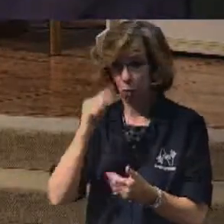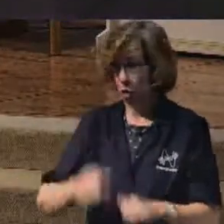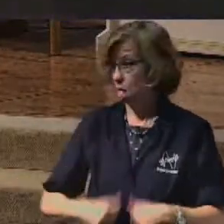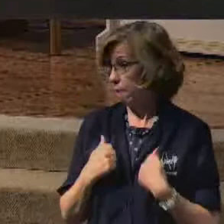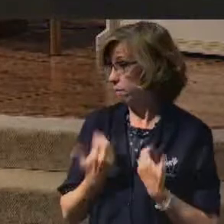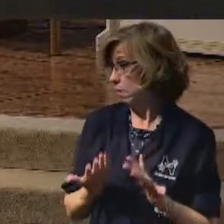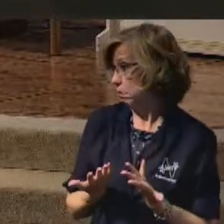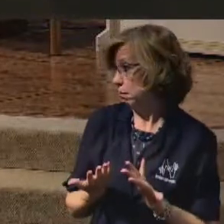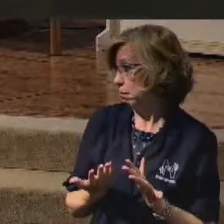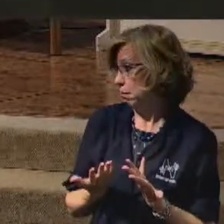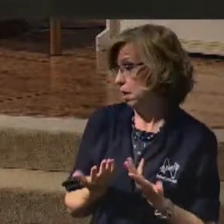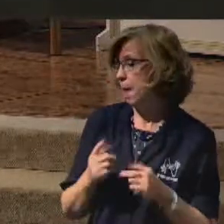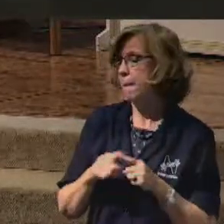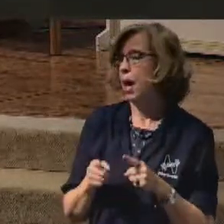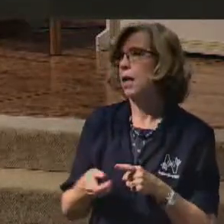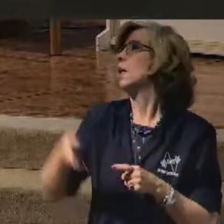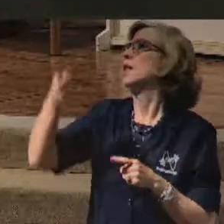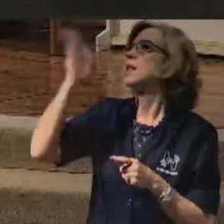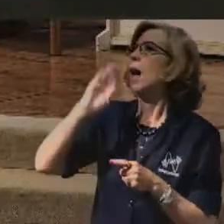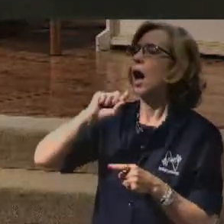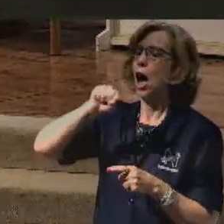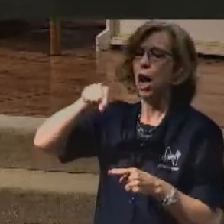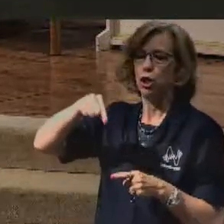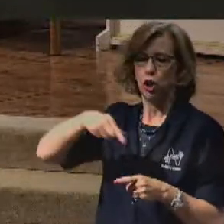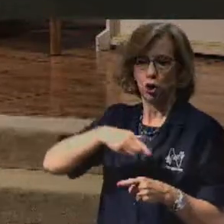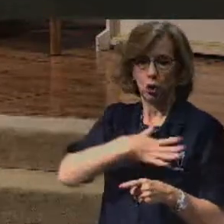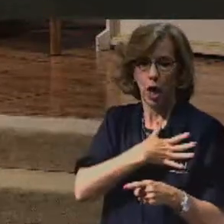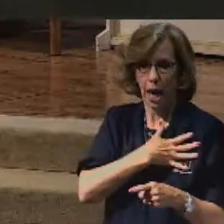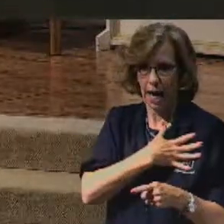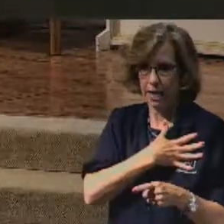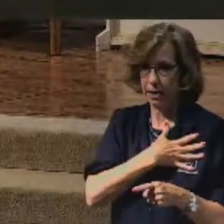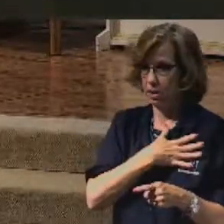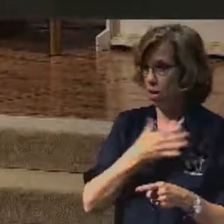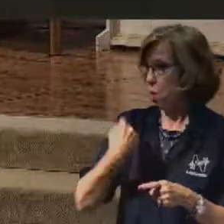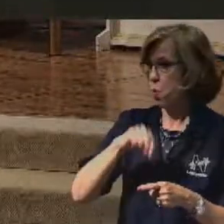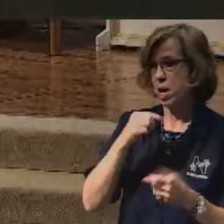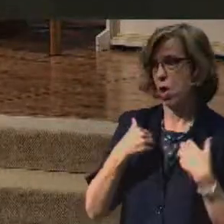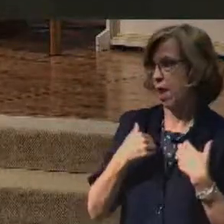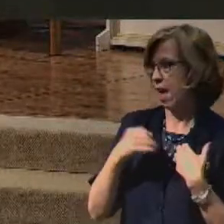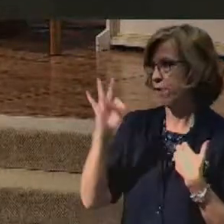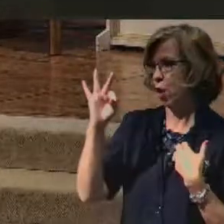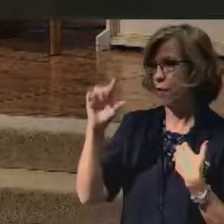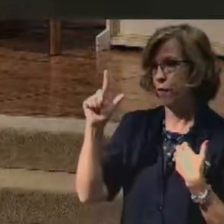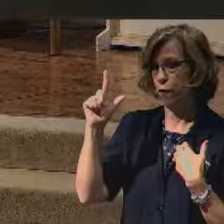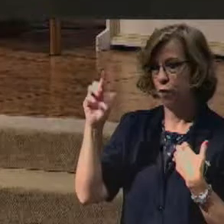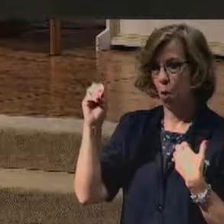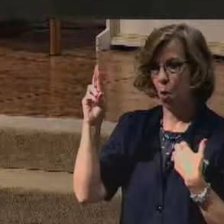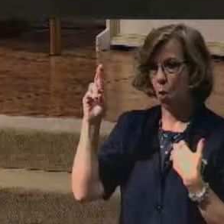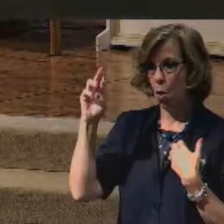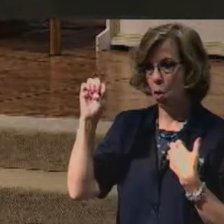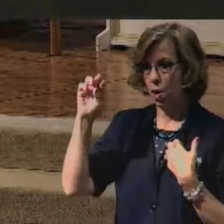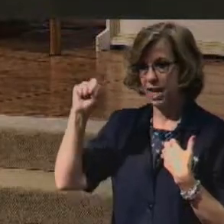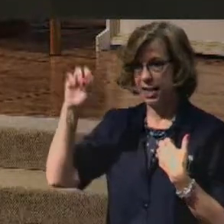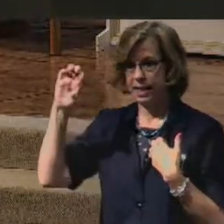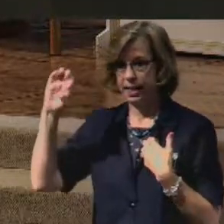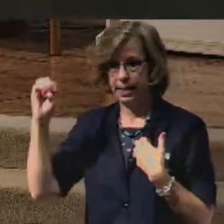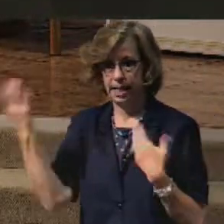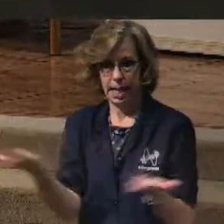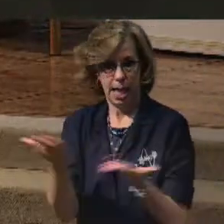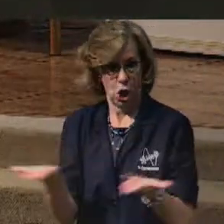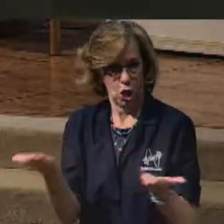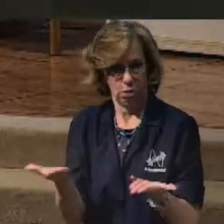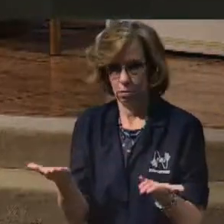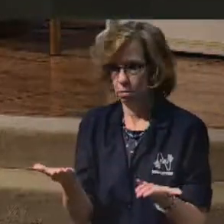Folks, it's but the grace of God that Florence is not flooding us, but the grace of God that